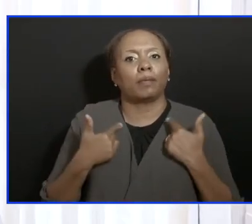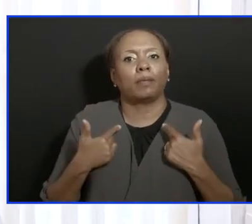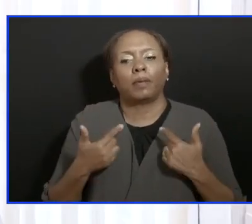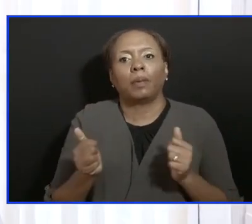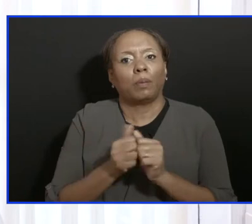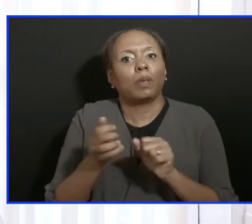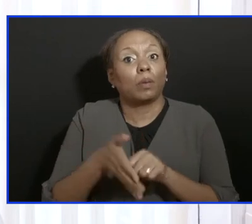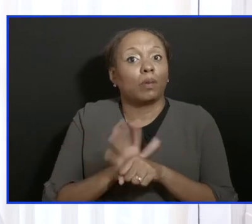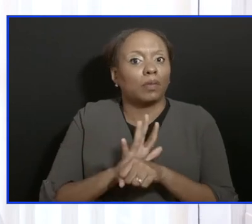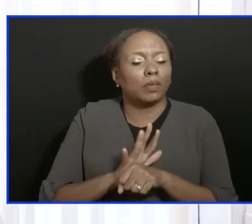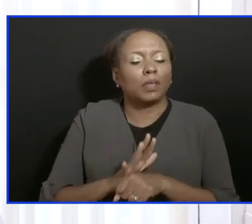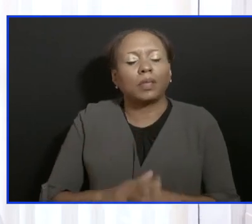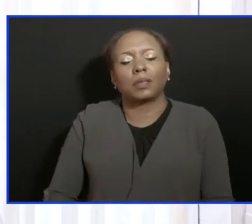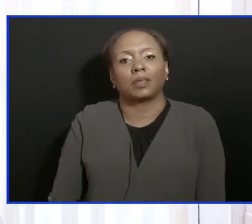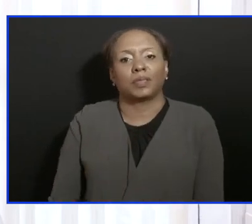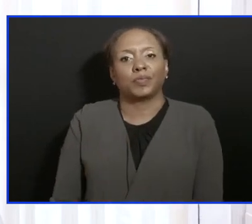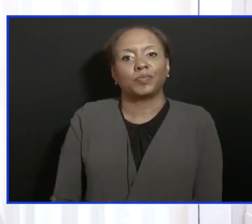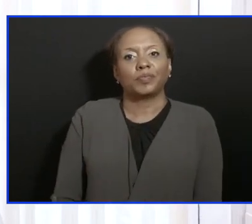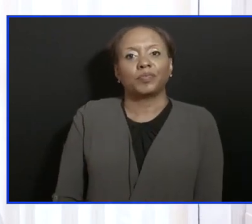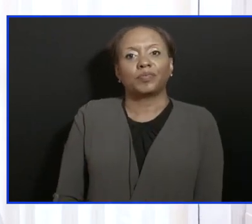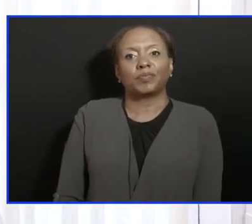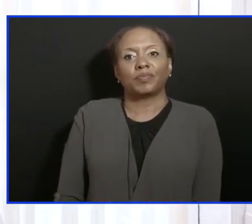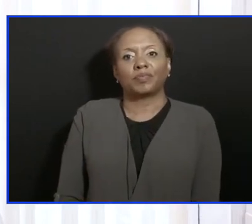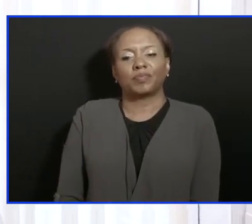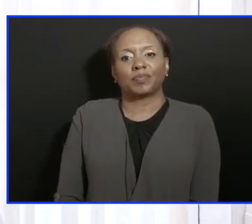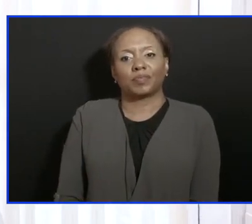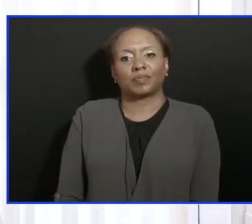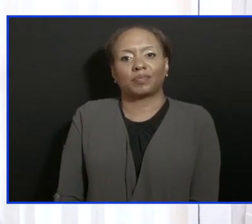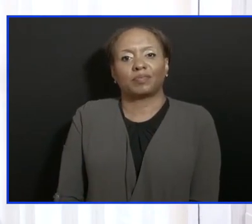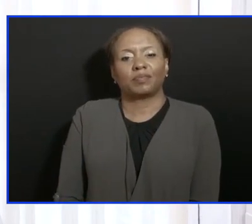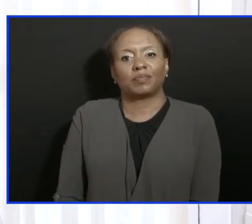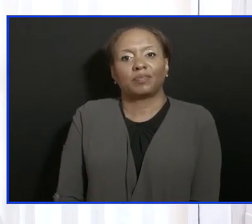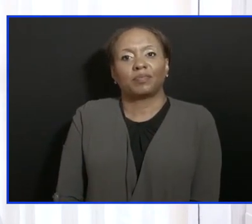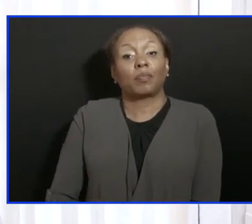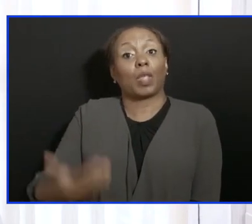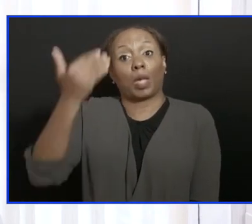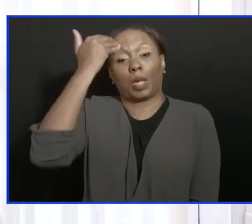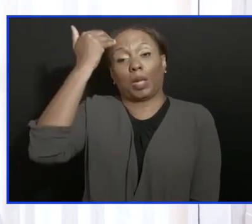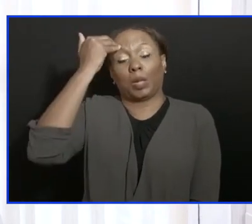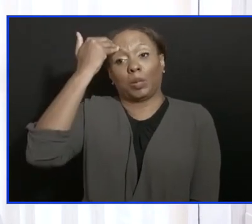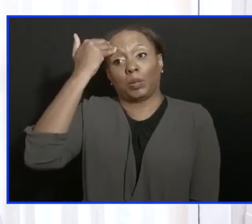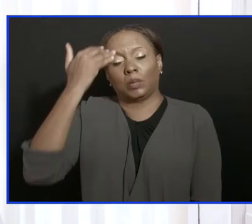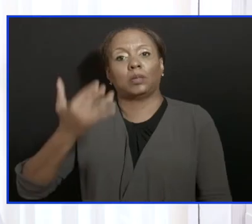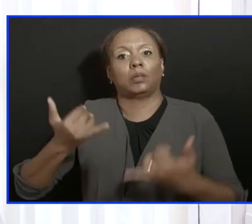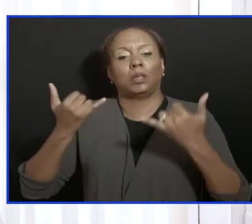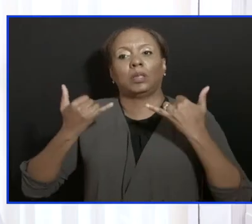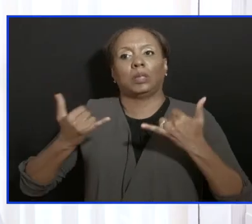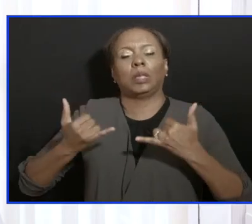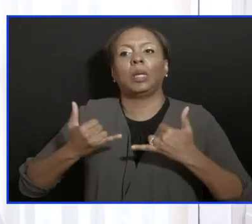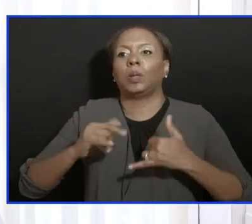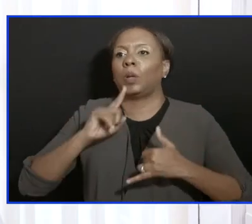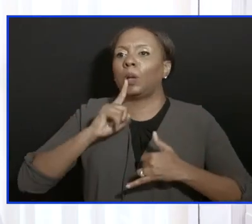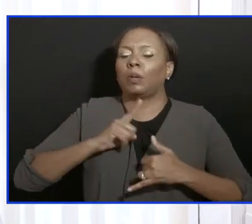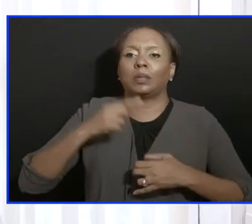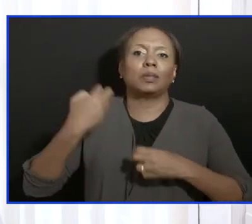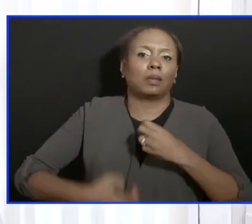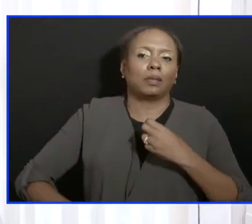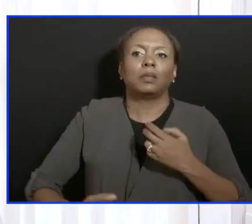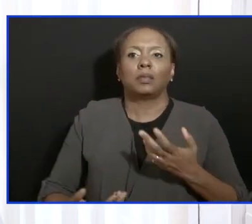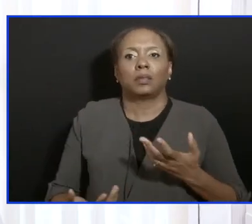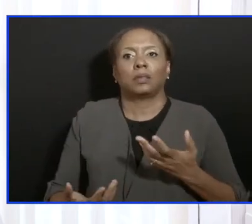has become. I believe that difficult times are made in our lives